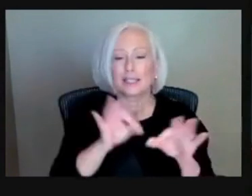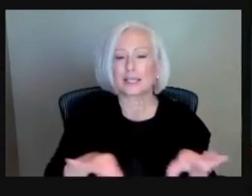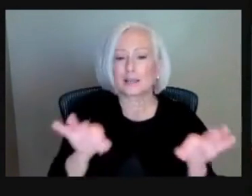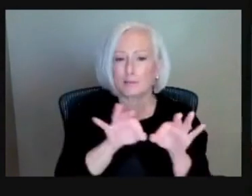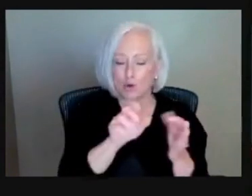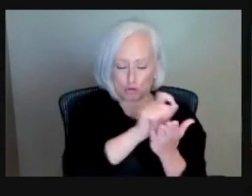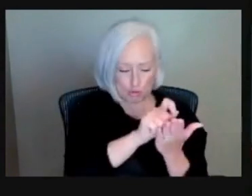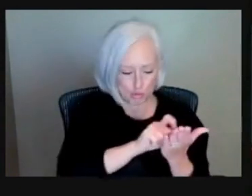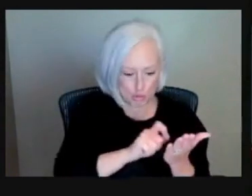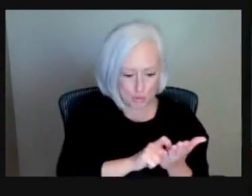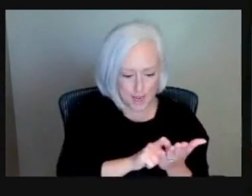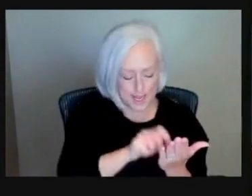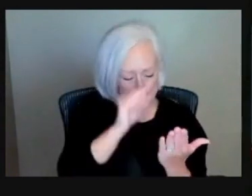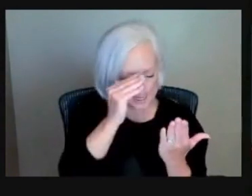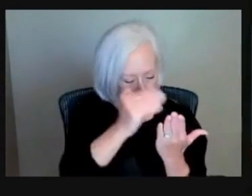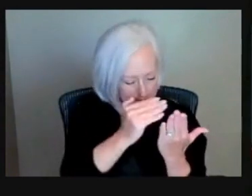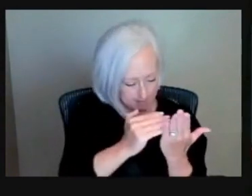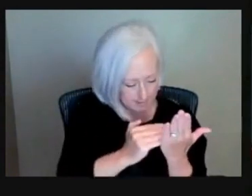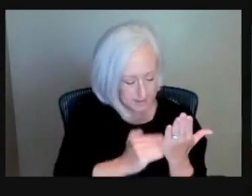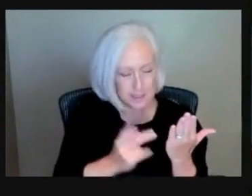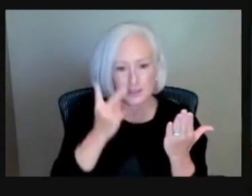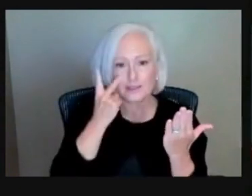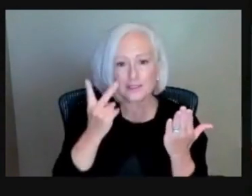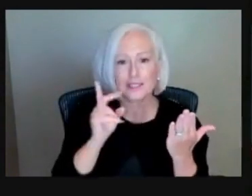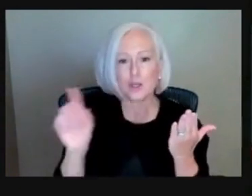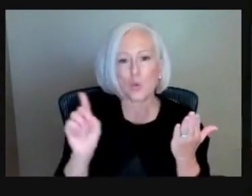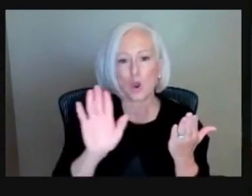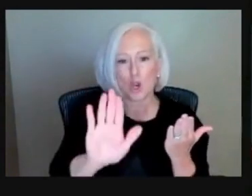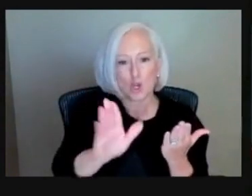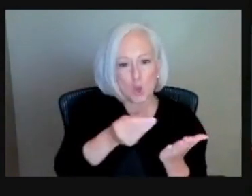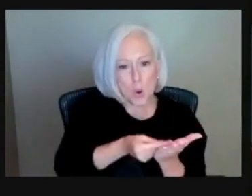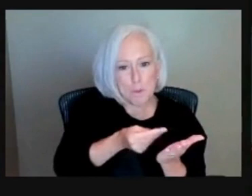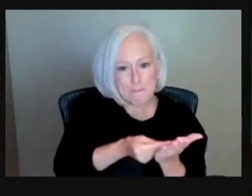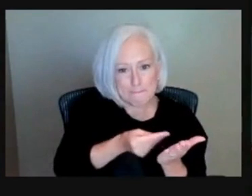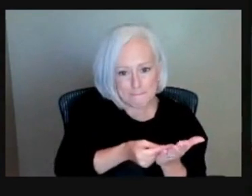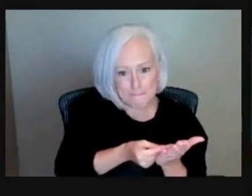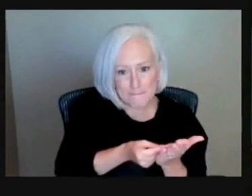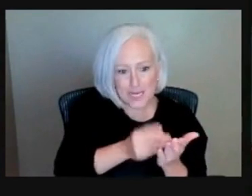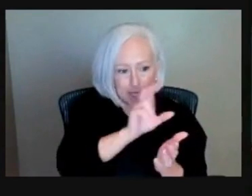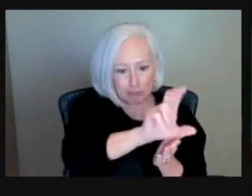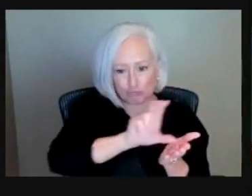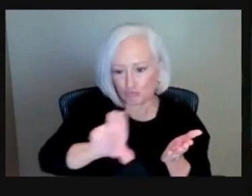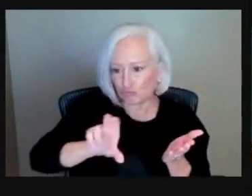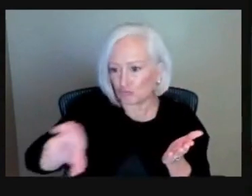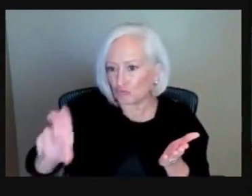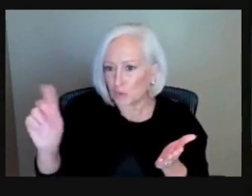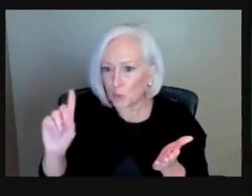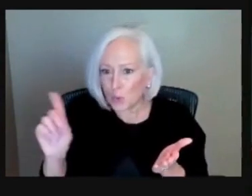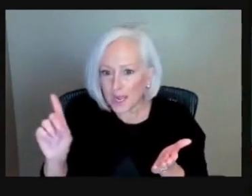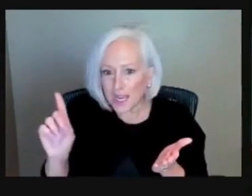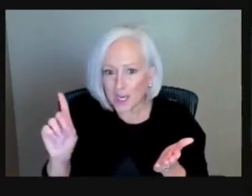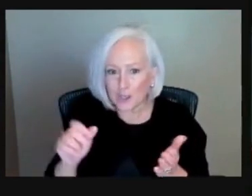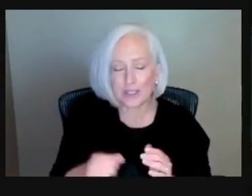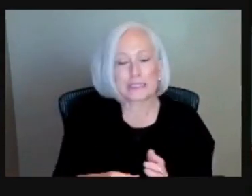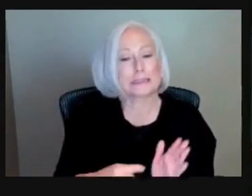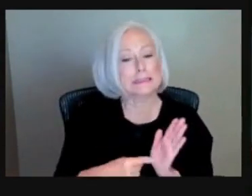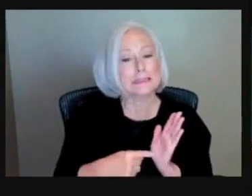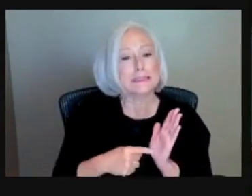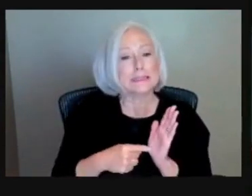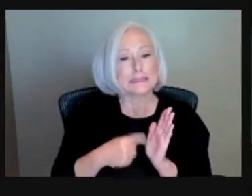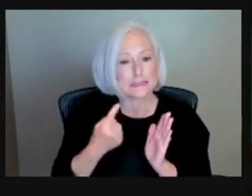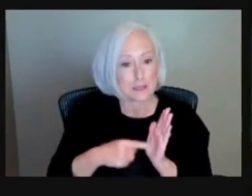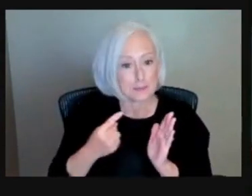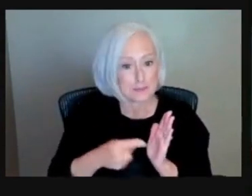If you have it and you kind of just keep it in your head, you know, and this is how much I spend or roughly this amount, I